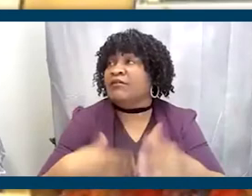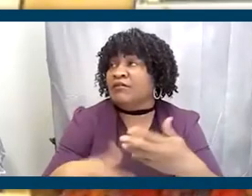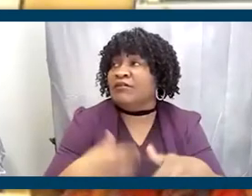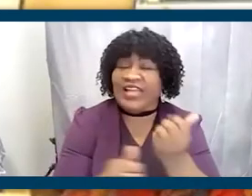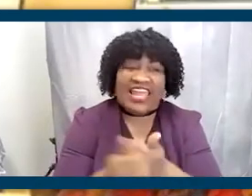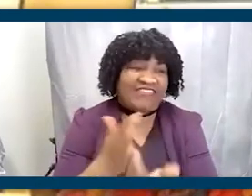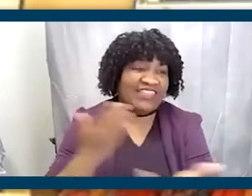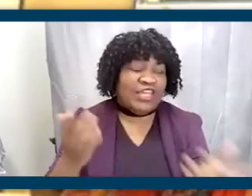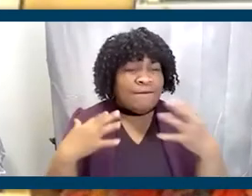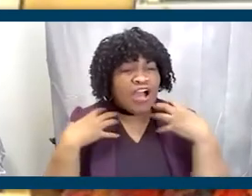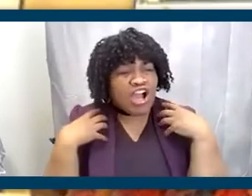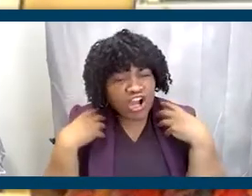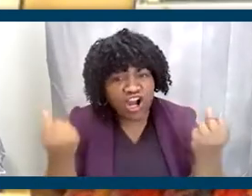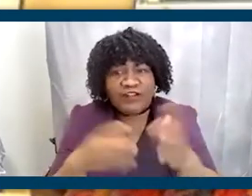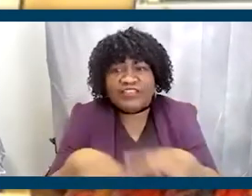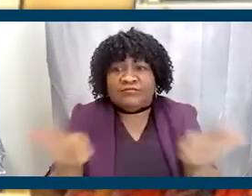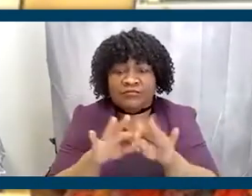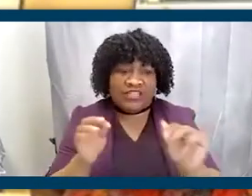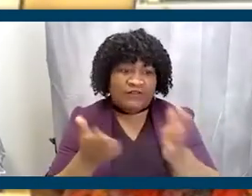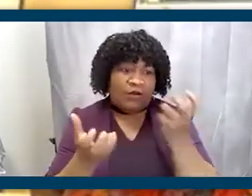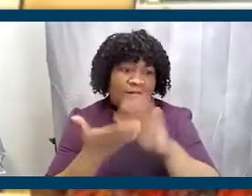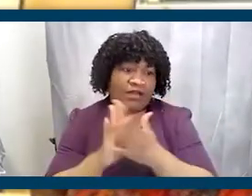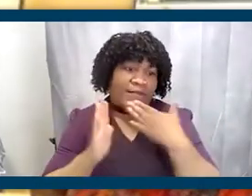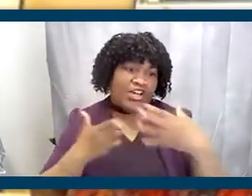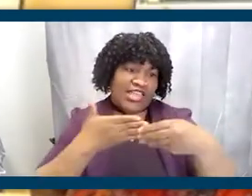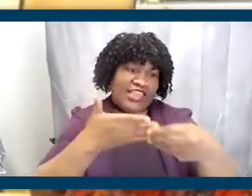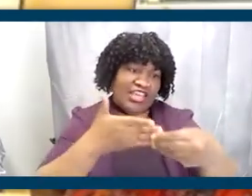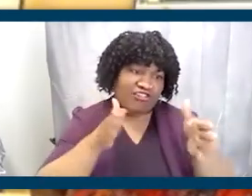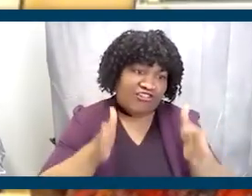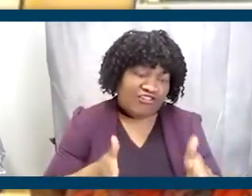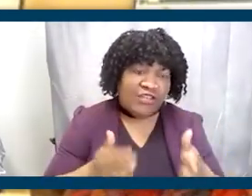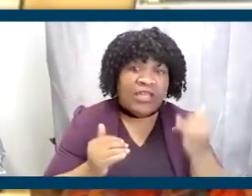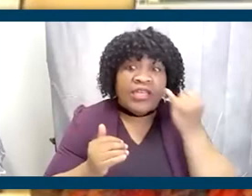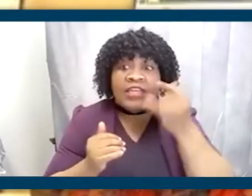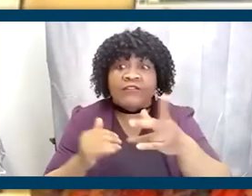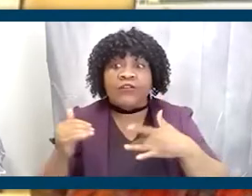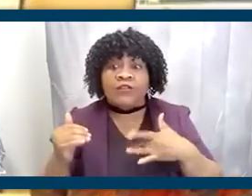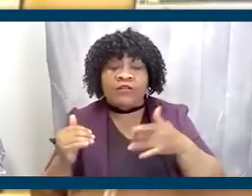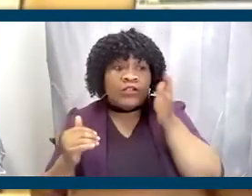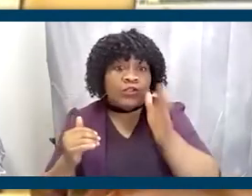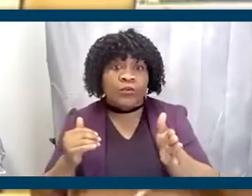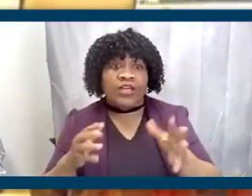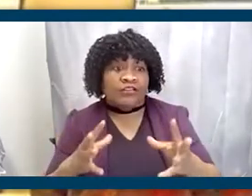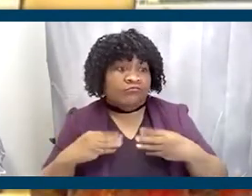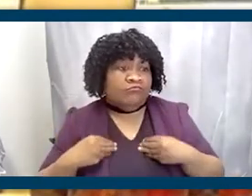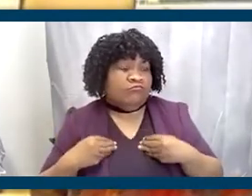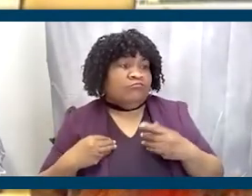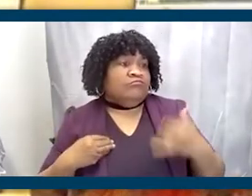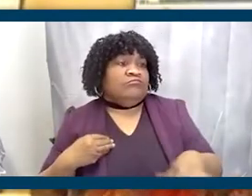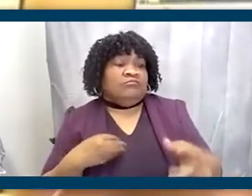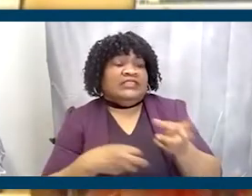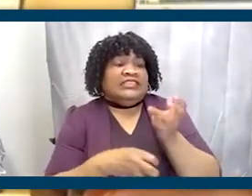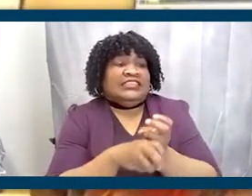but courage is critical to leadership because if you think you're going to basically take on difficult issues